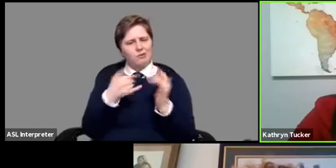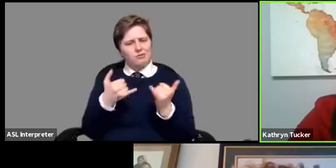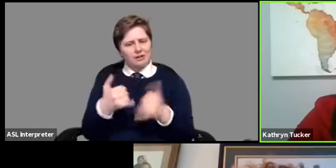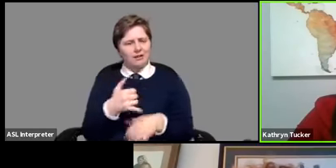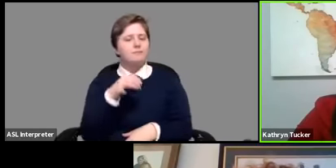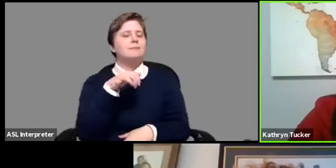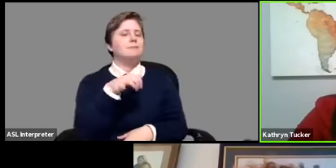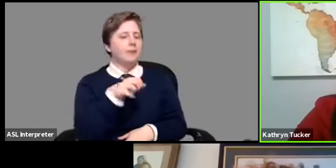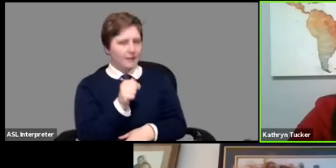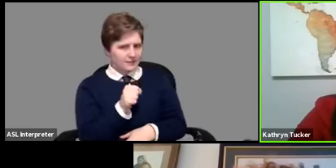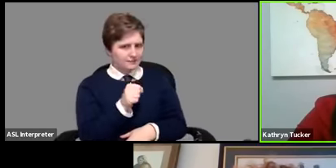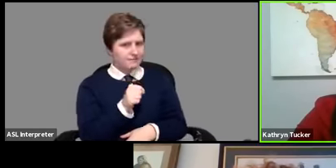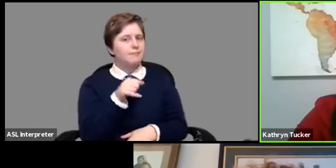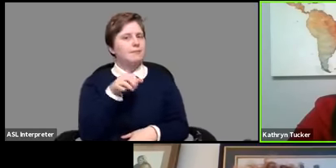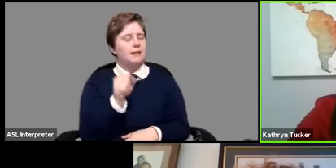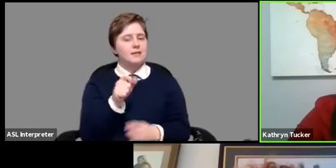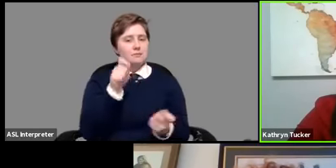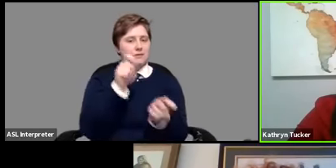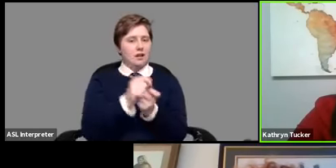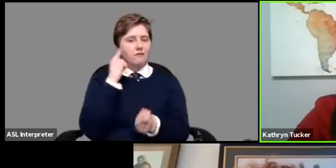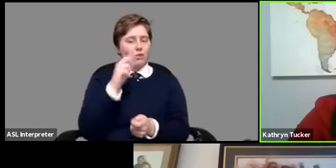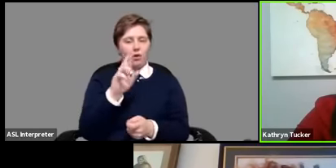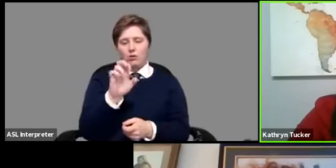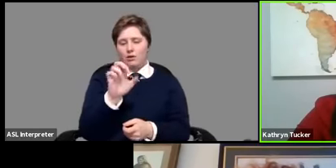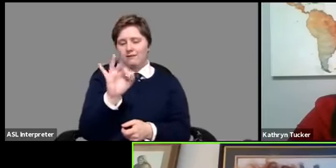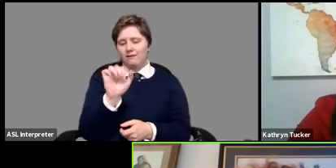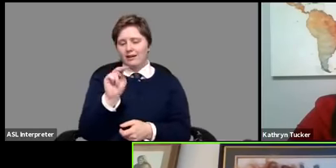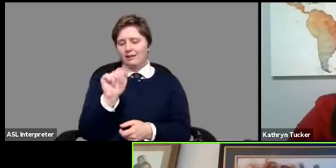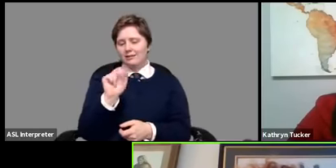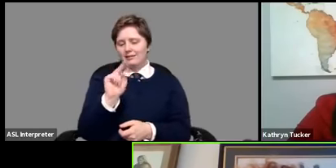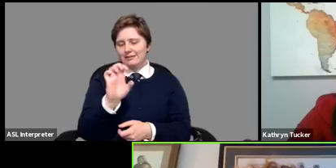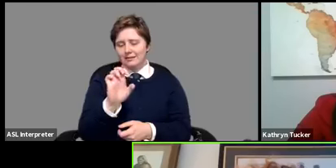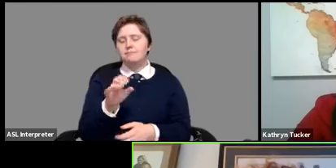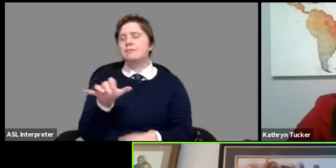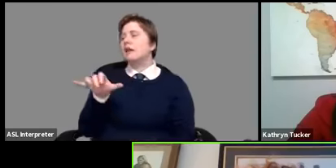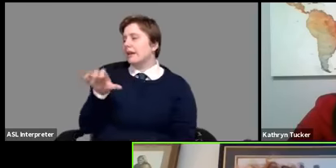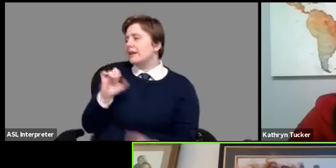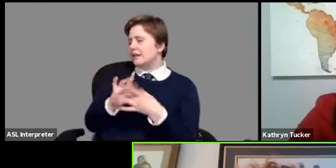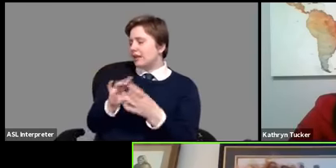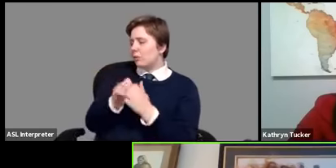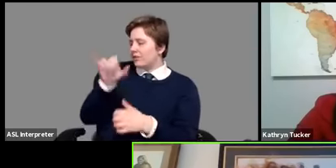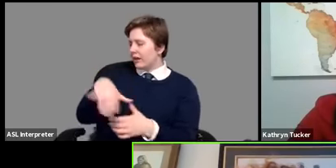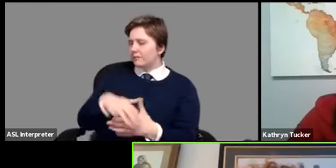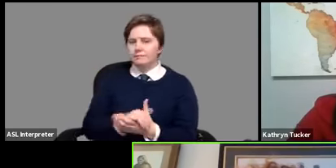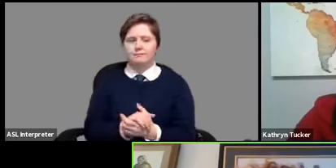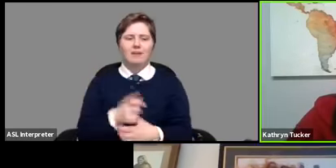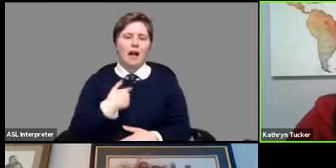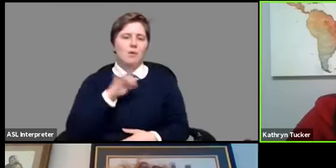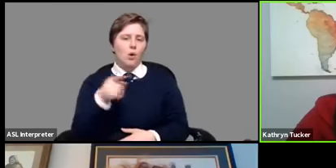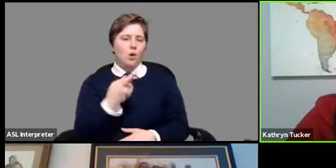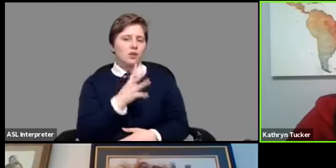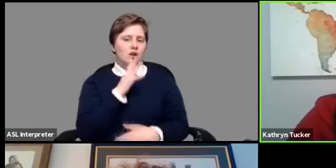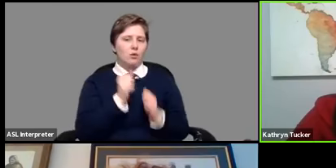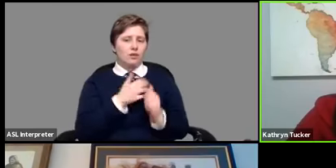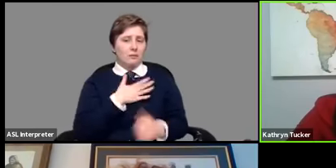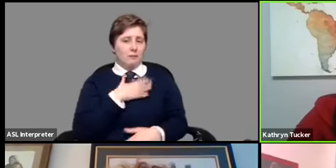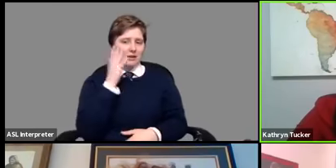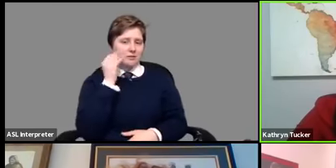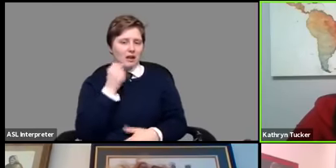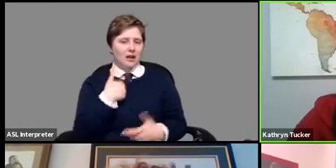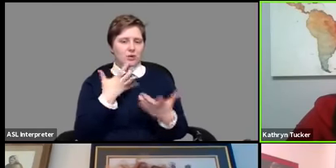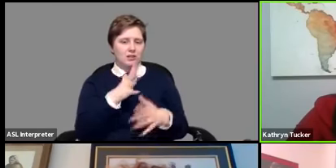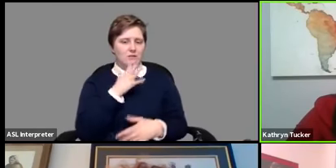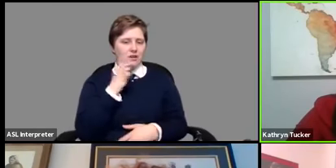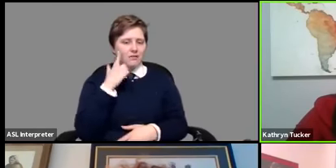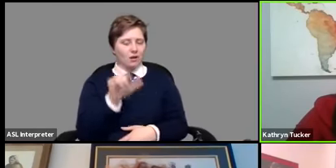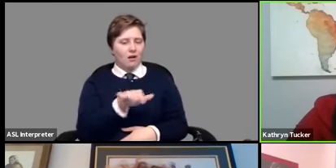that yes um particularly for refinancing yeah particularly for refinancing i can only speak in my experience and i don't want to speak on behalf of